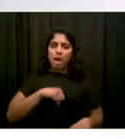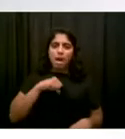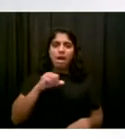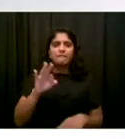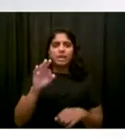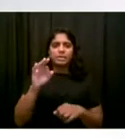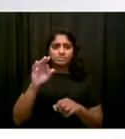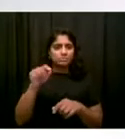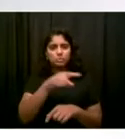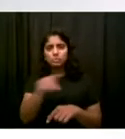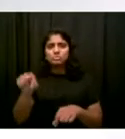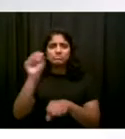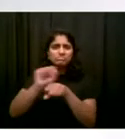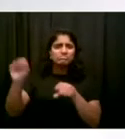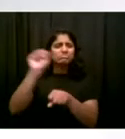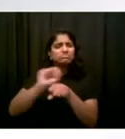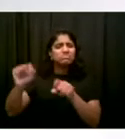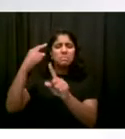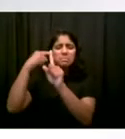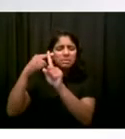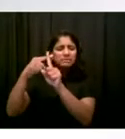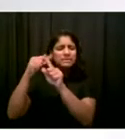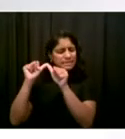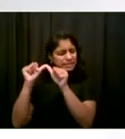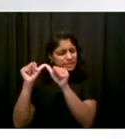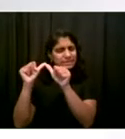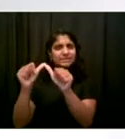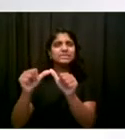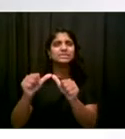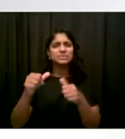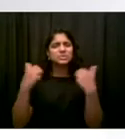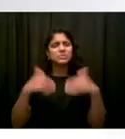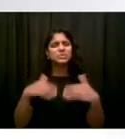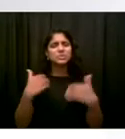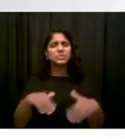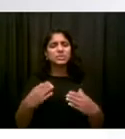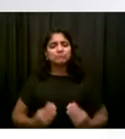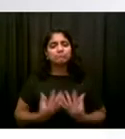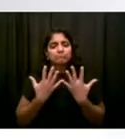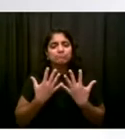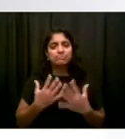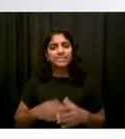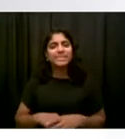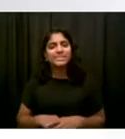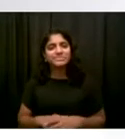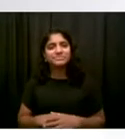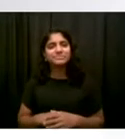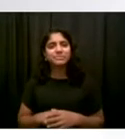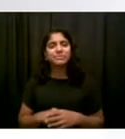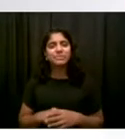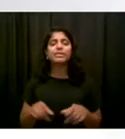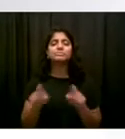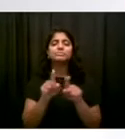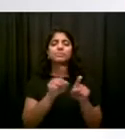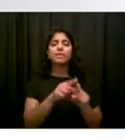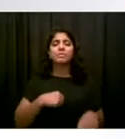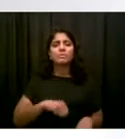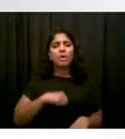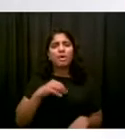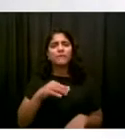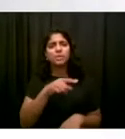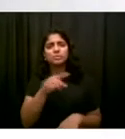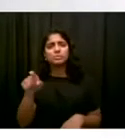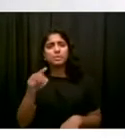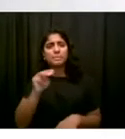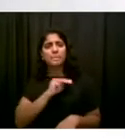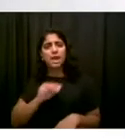our need to address in New York City the terrible disparities that we've seen under COVID. And I'm